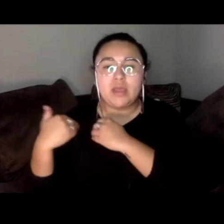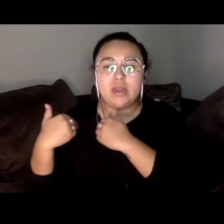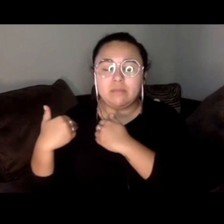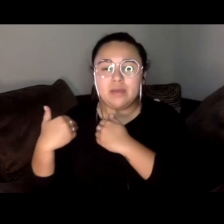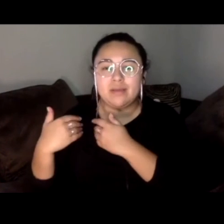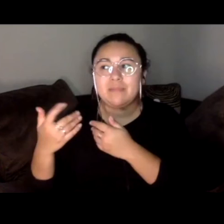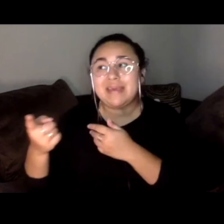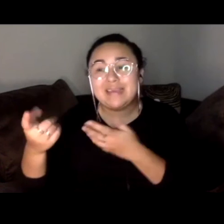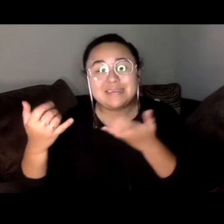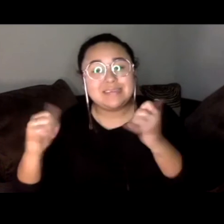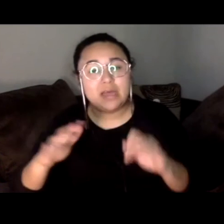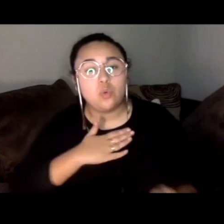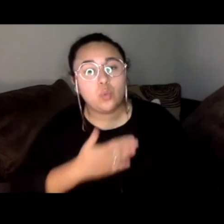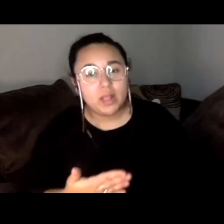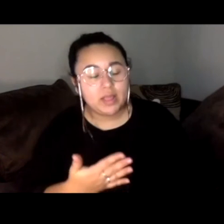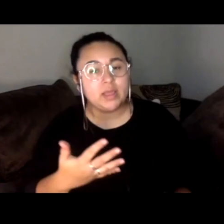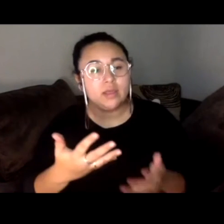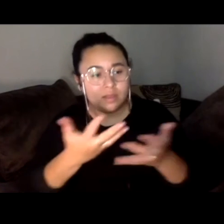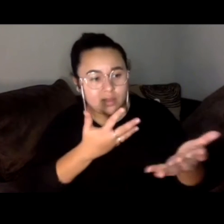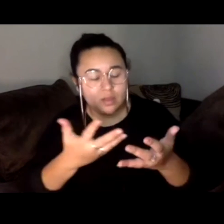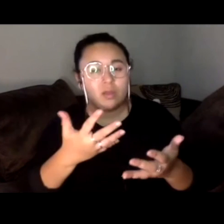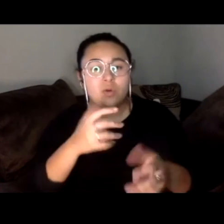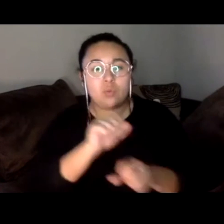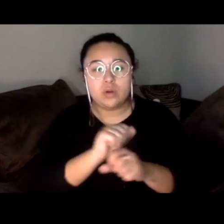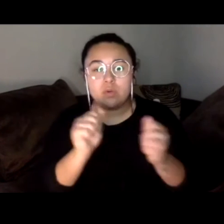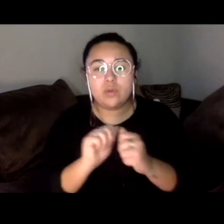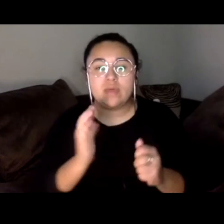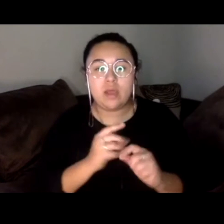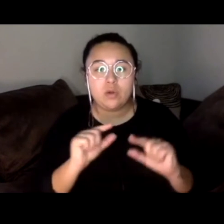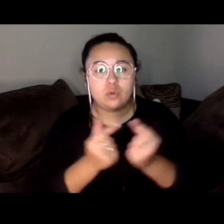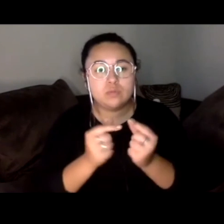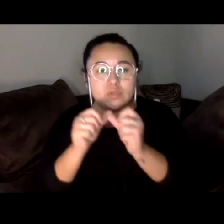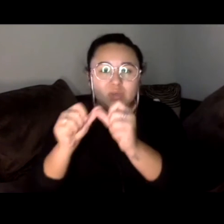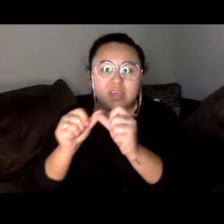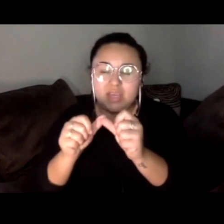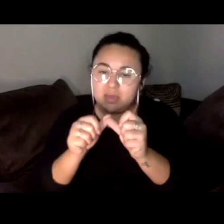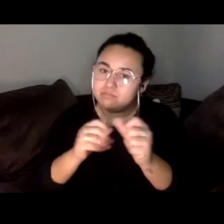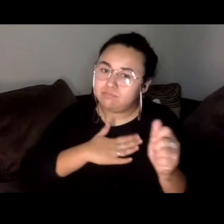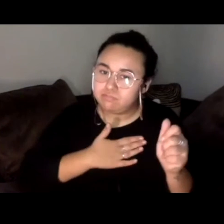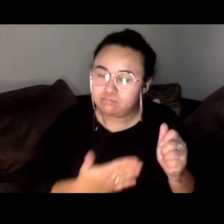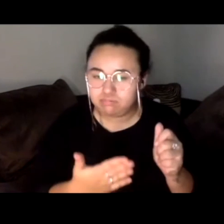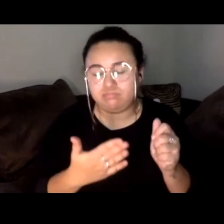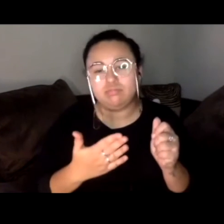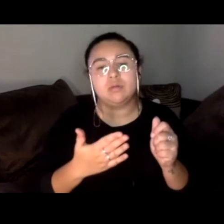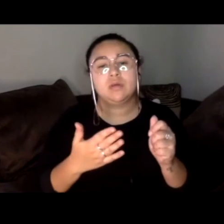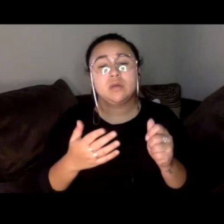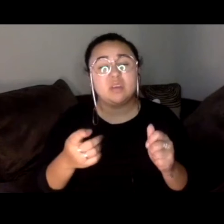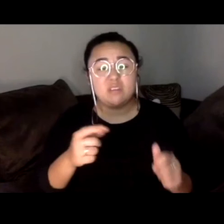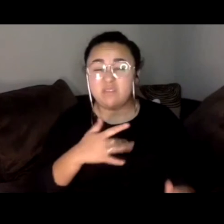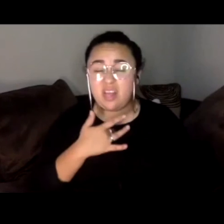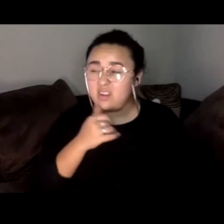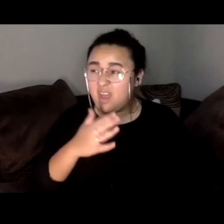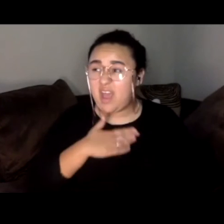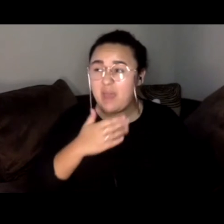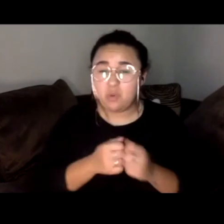him and he is actively working with our groups to keep pushing. So even if you're unhappy with him, at least he is working